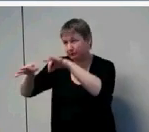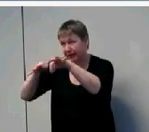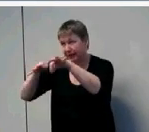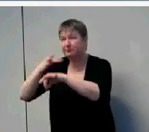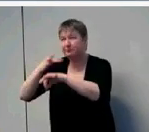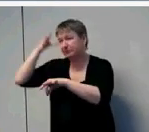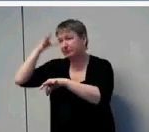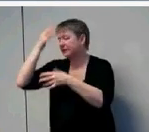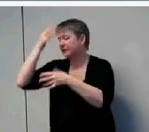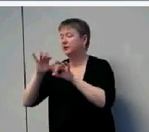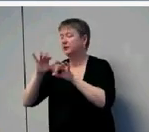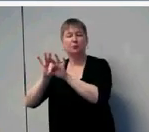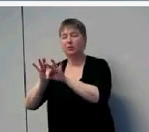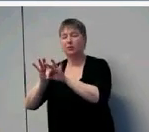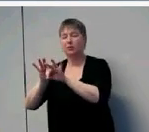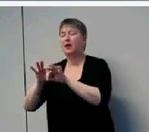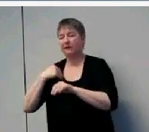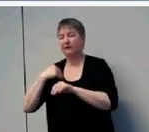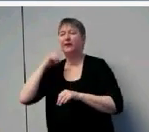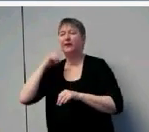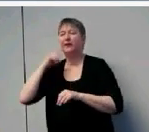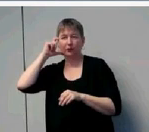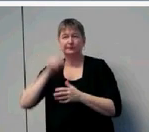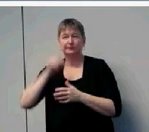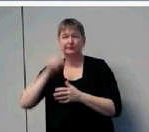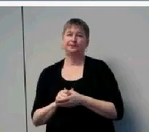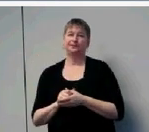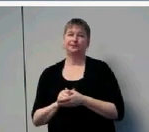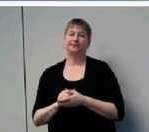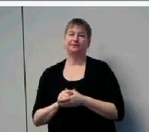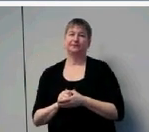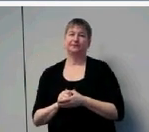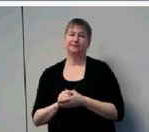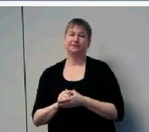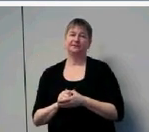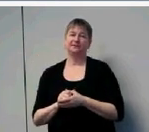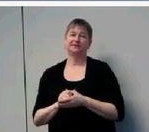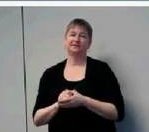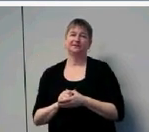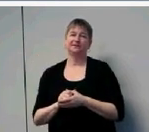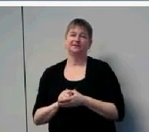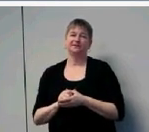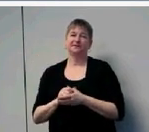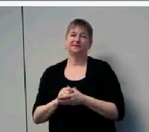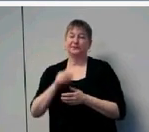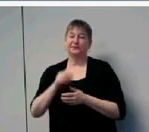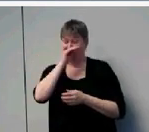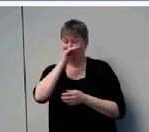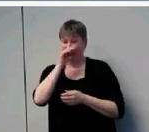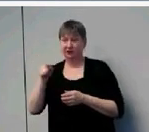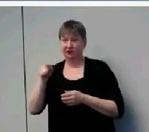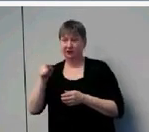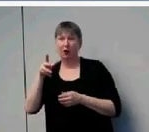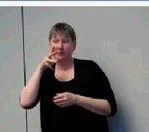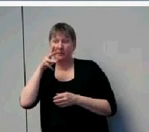So I want to mention that more efficacious parents, those where we've addressed their